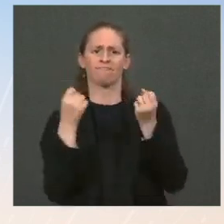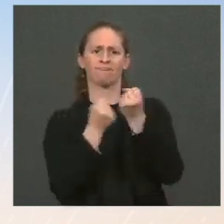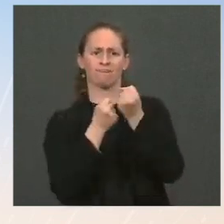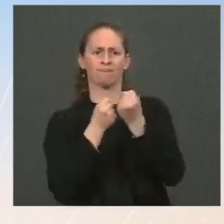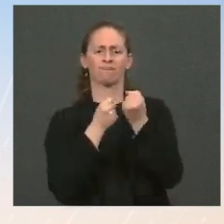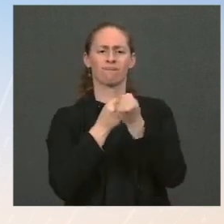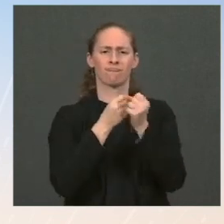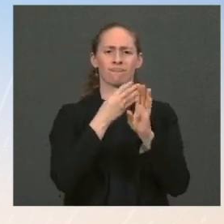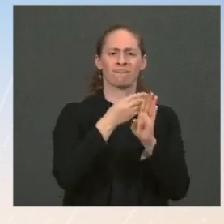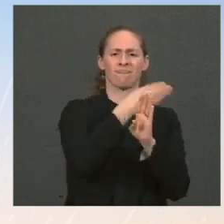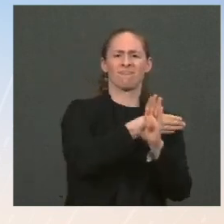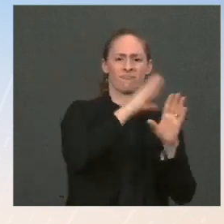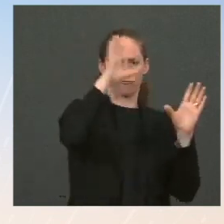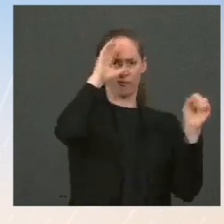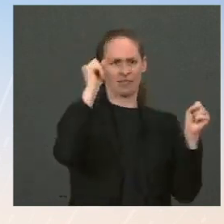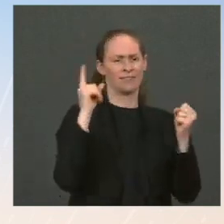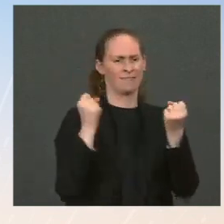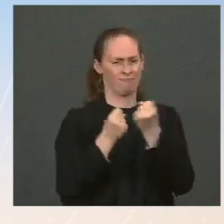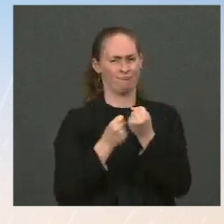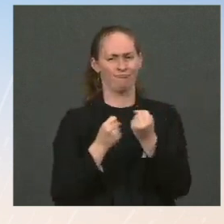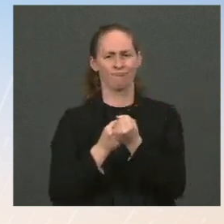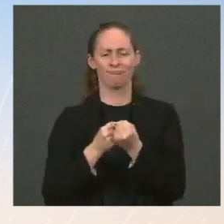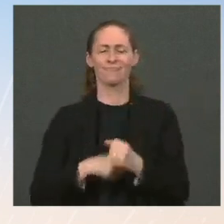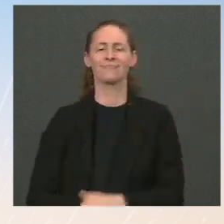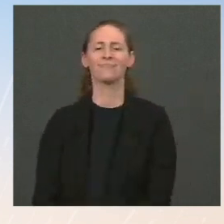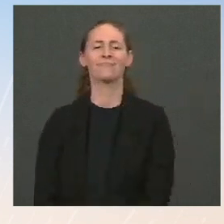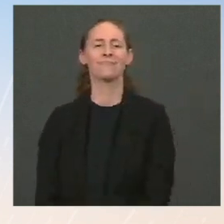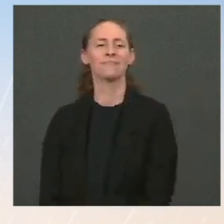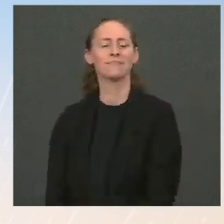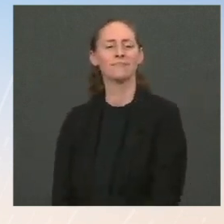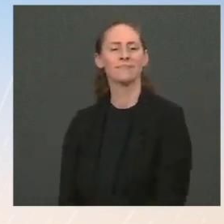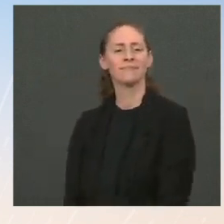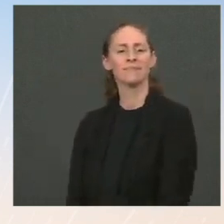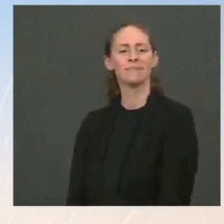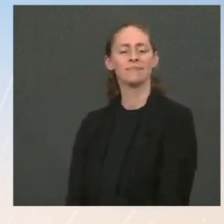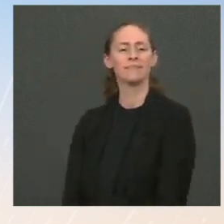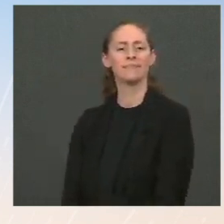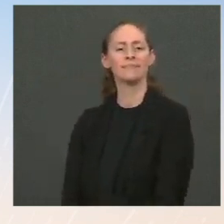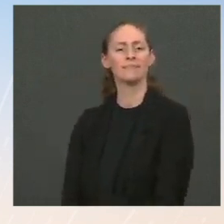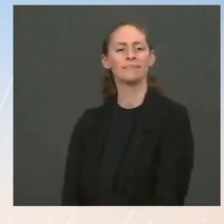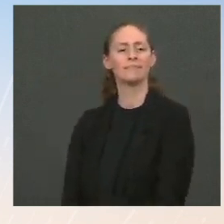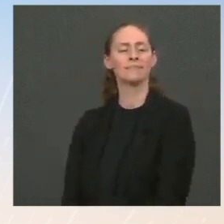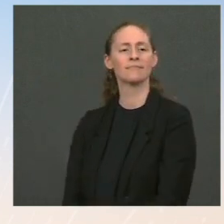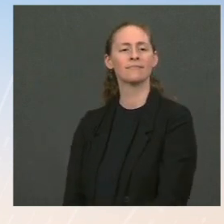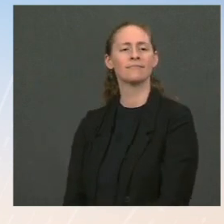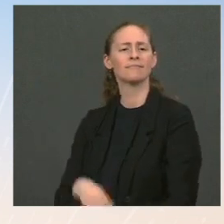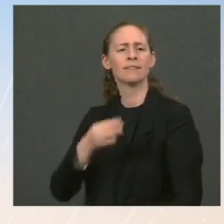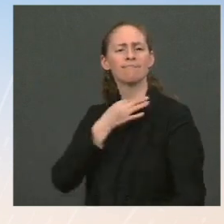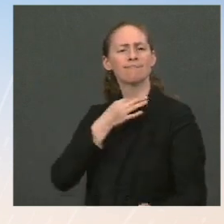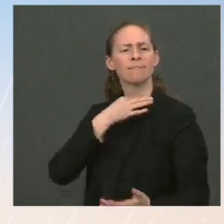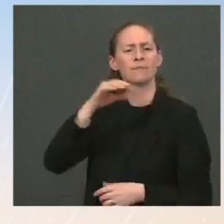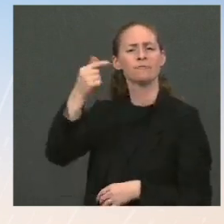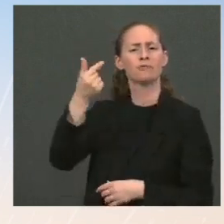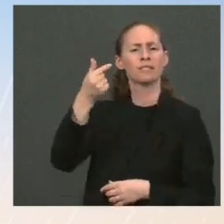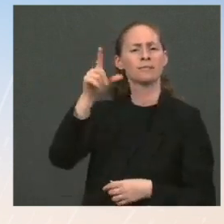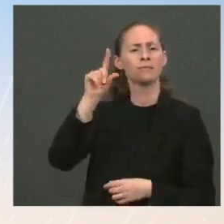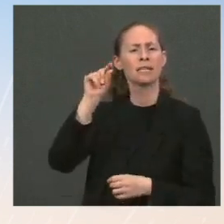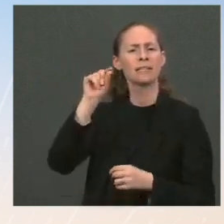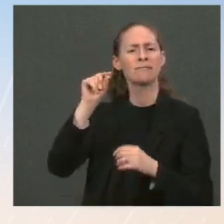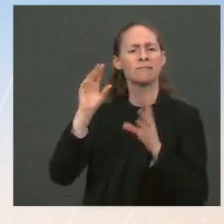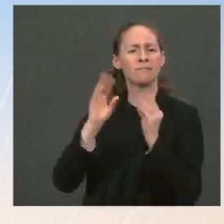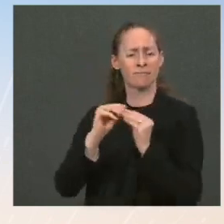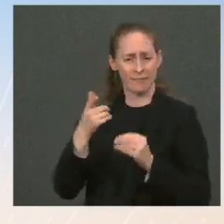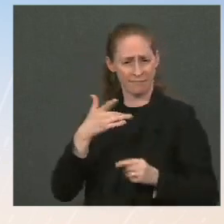on the G20 this morning. I wonder if there was any sense of frustration on the part of our allies or a sense that the U.S.